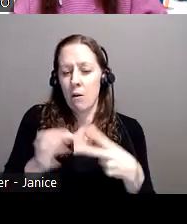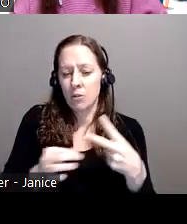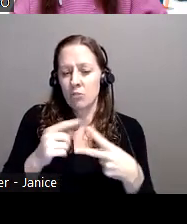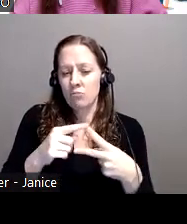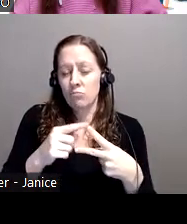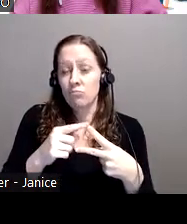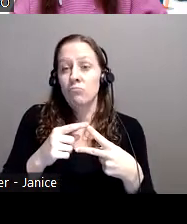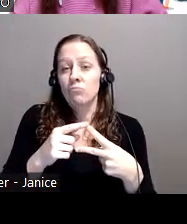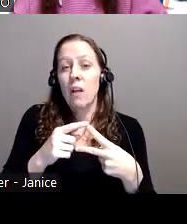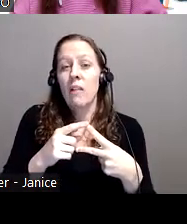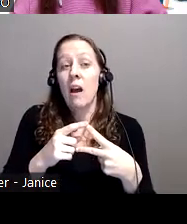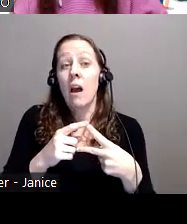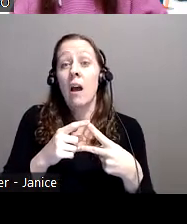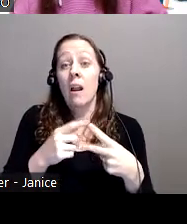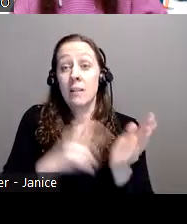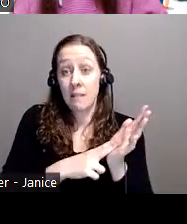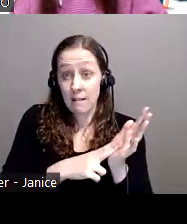online report.